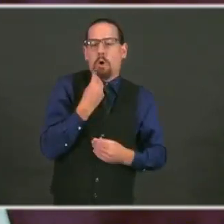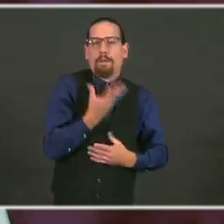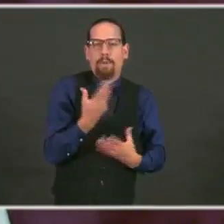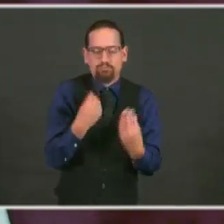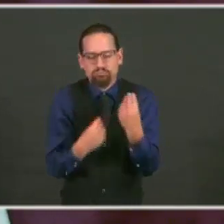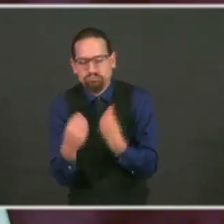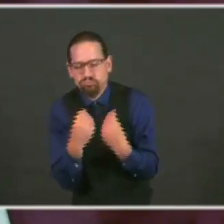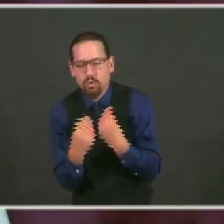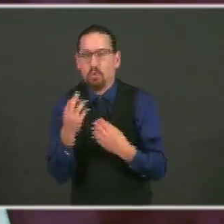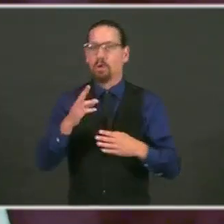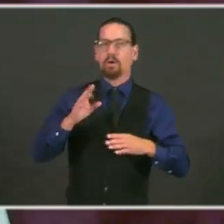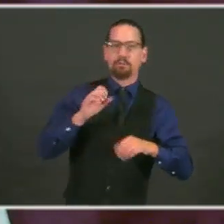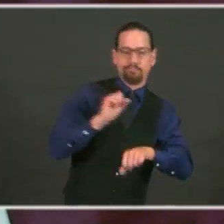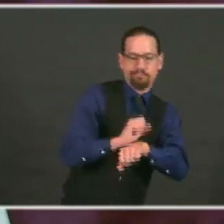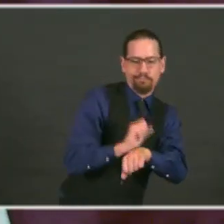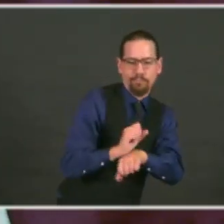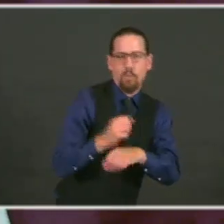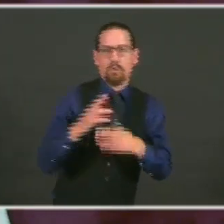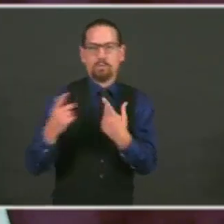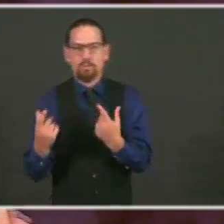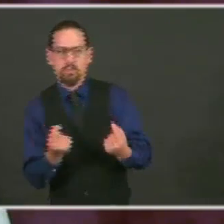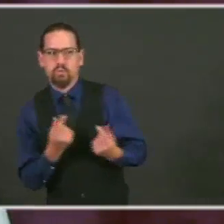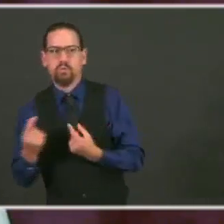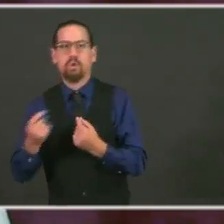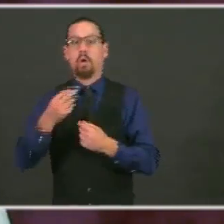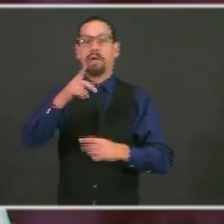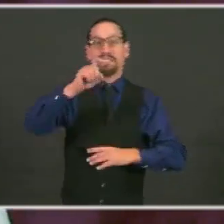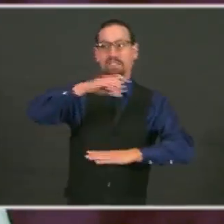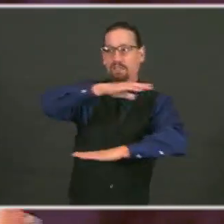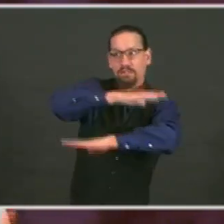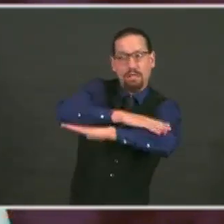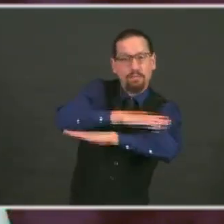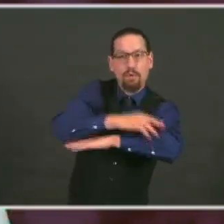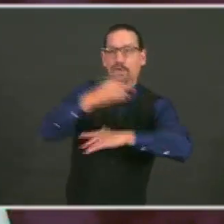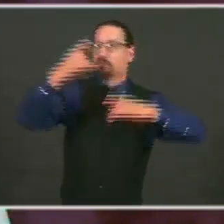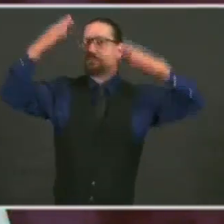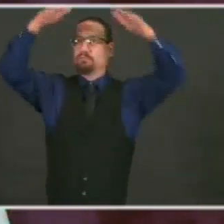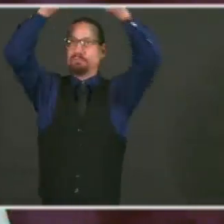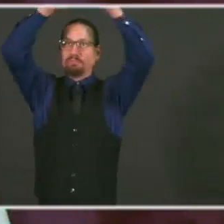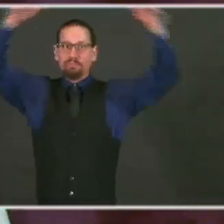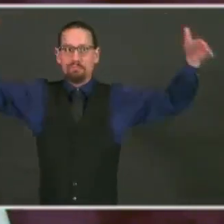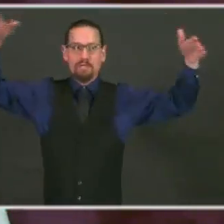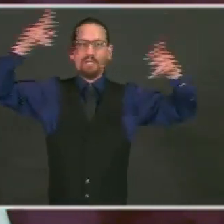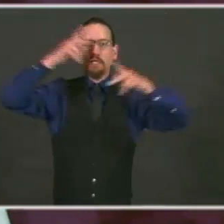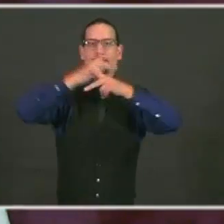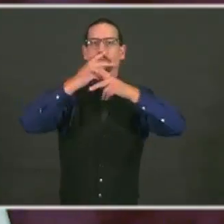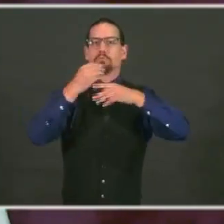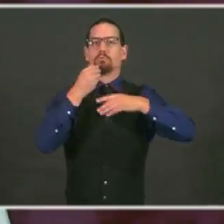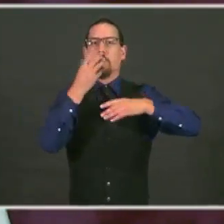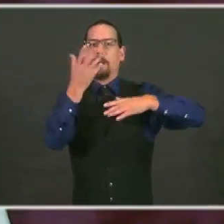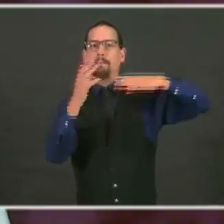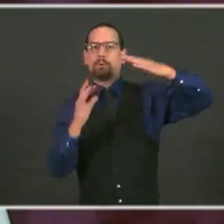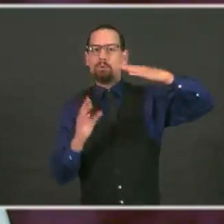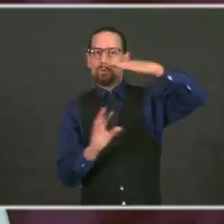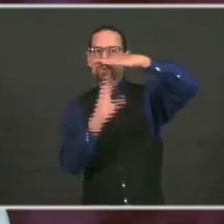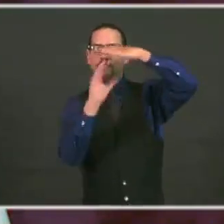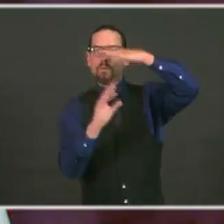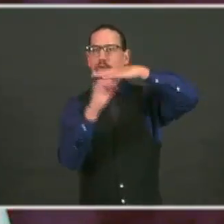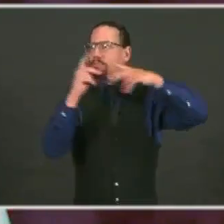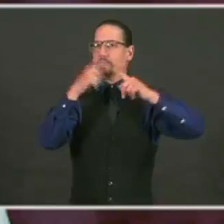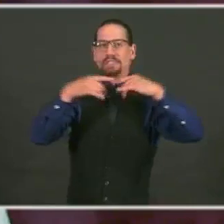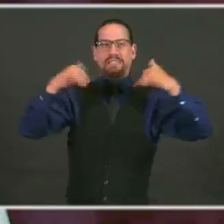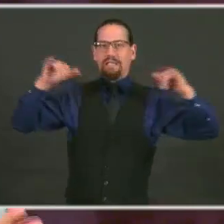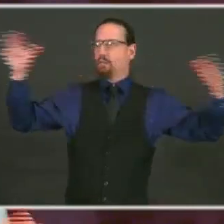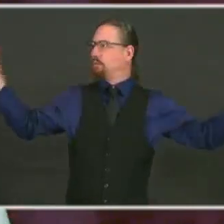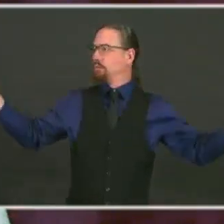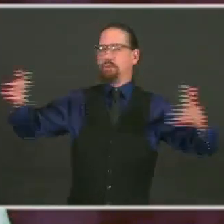could get our hands on some heating lamps so we could stay outside eating on the sidewalk longer. Those small investments go a long